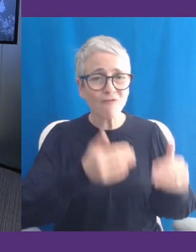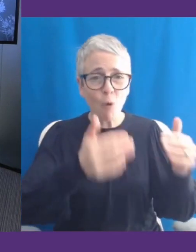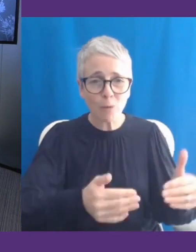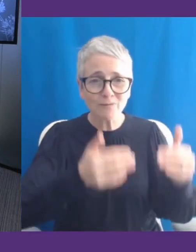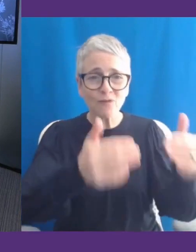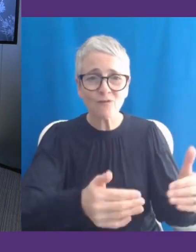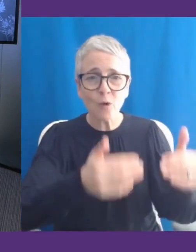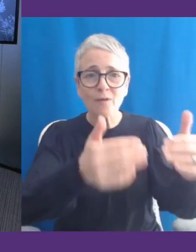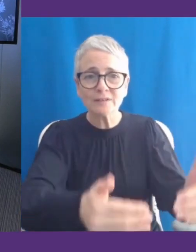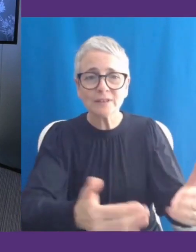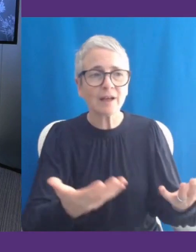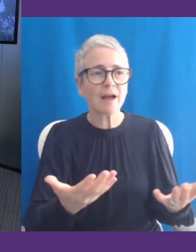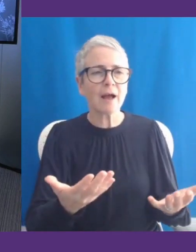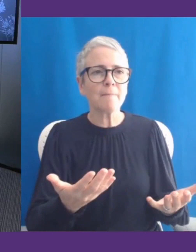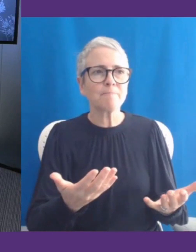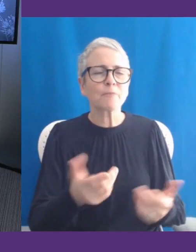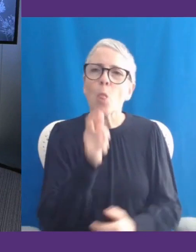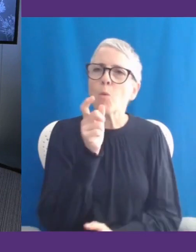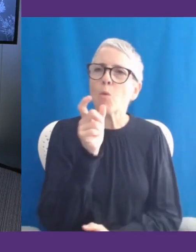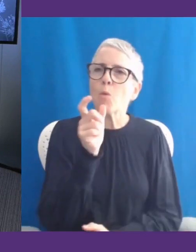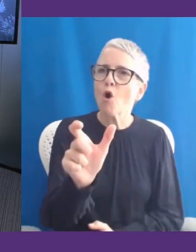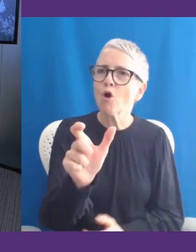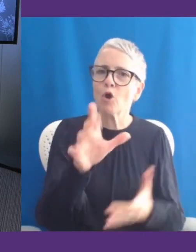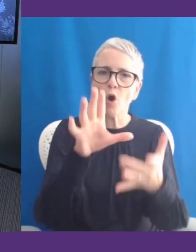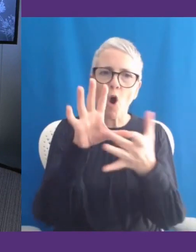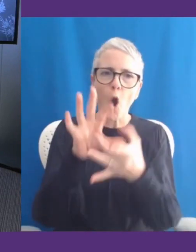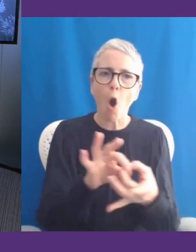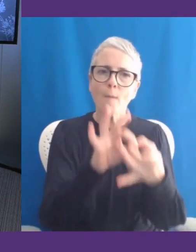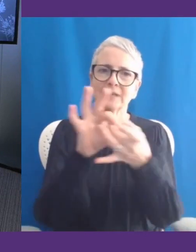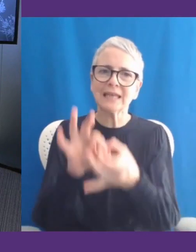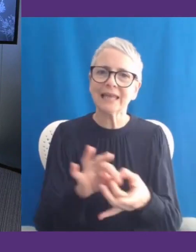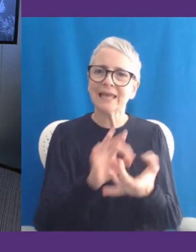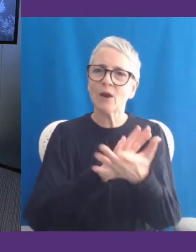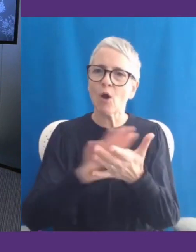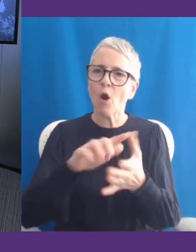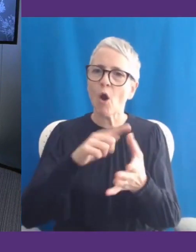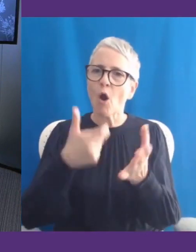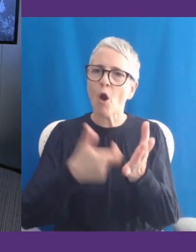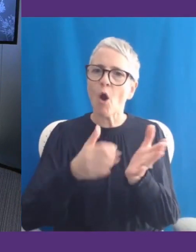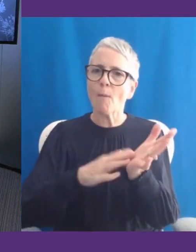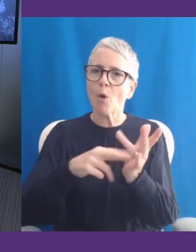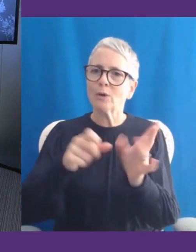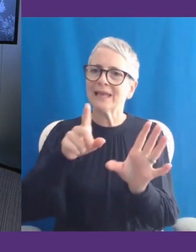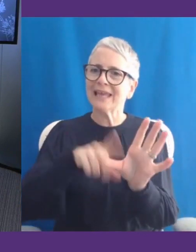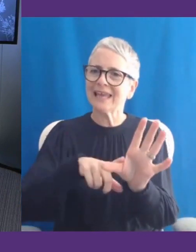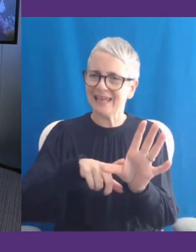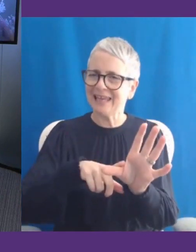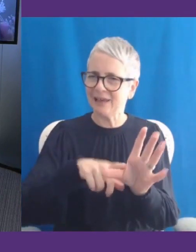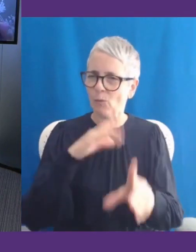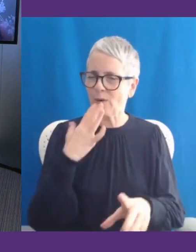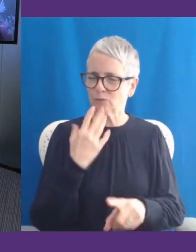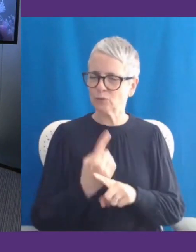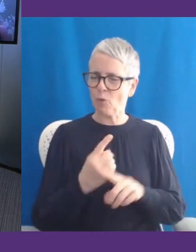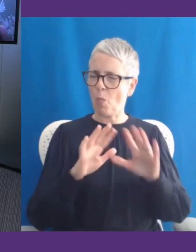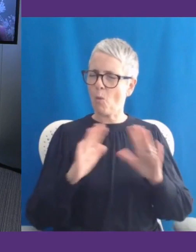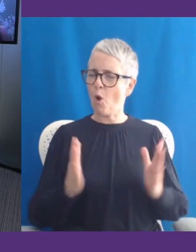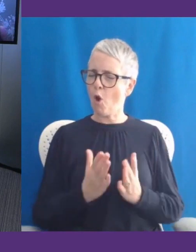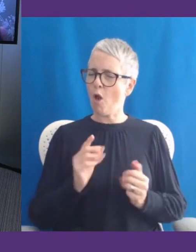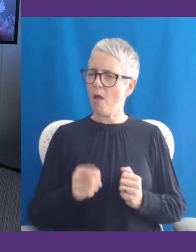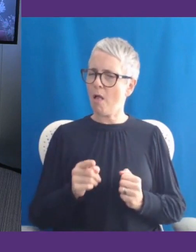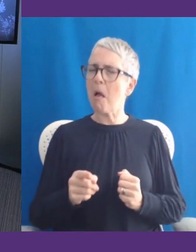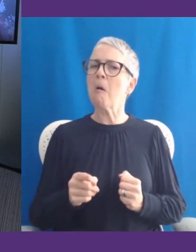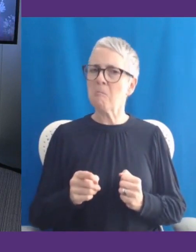word sort of harmony when I think about good policy and how does it work well around the globe. And so how do we get what's working well from